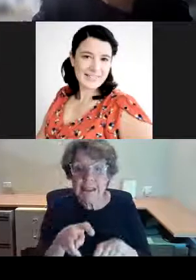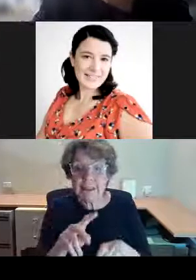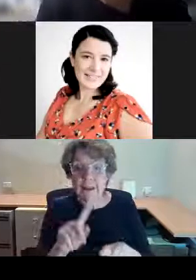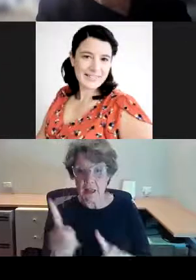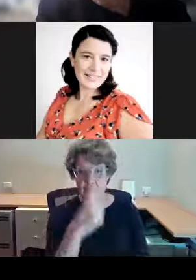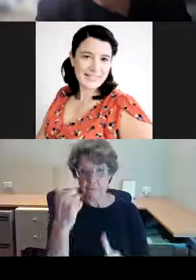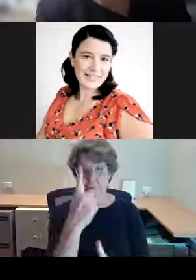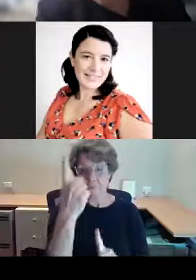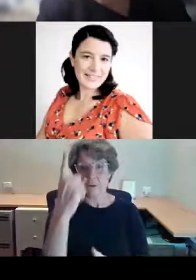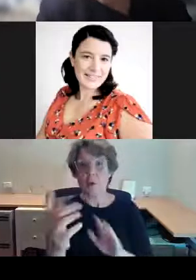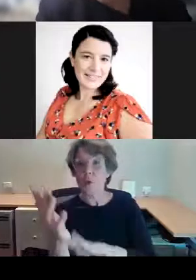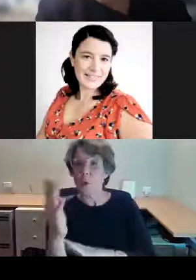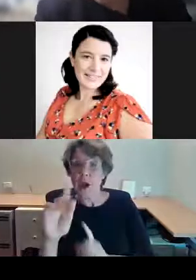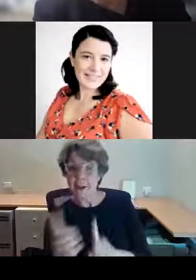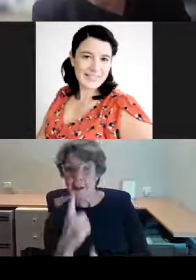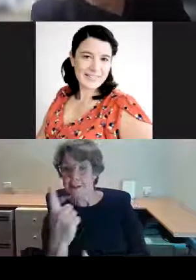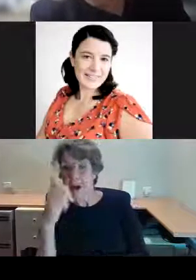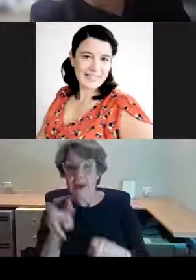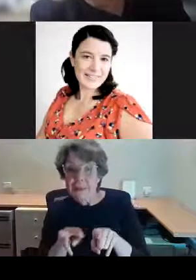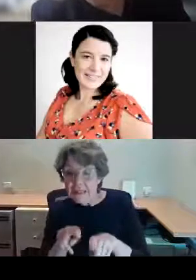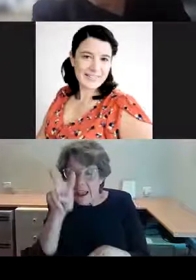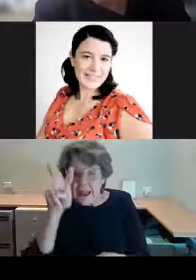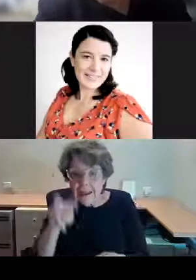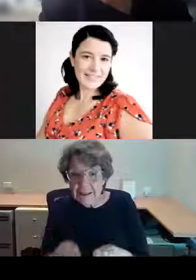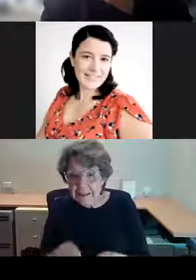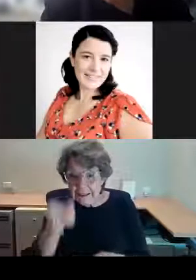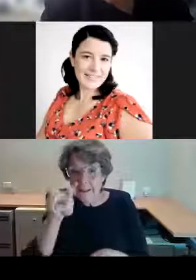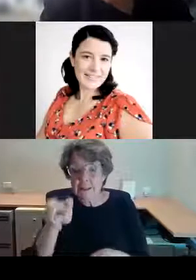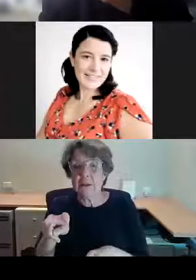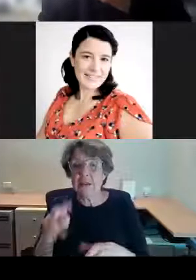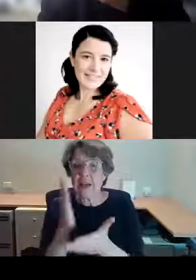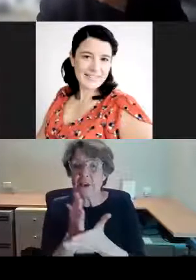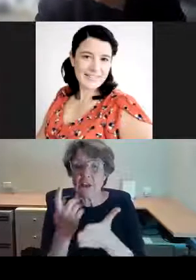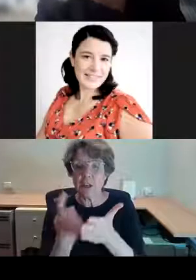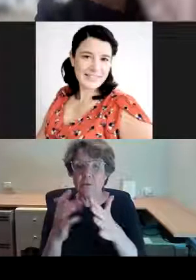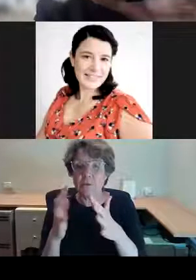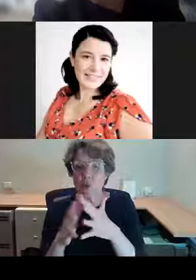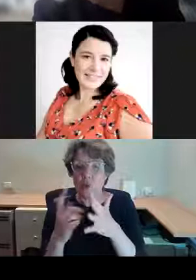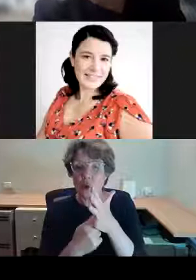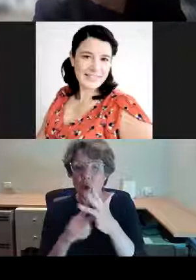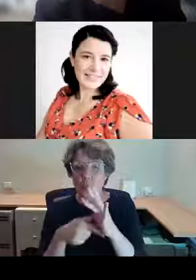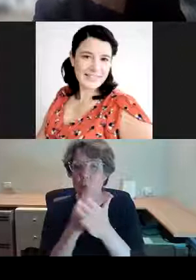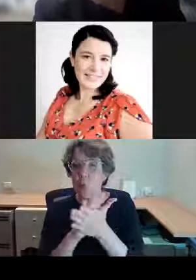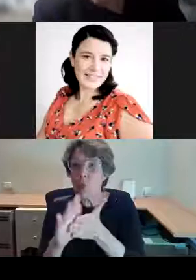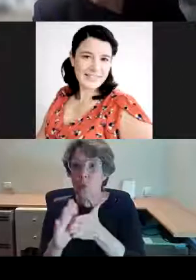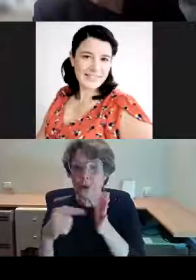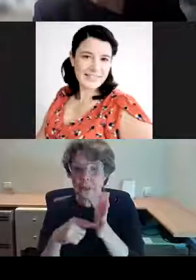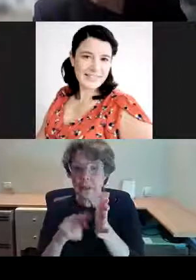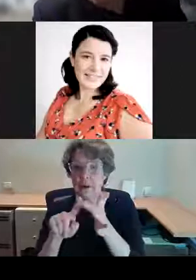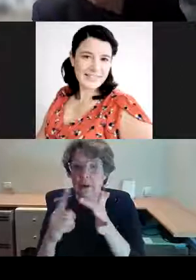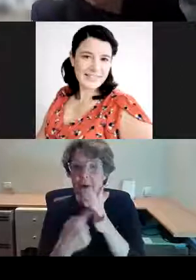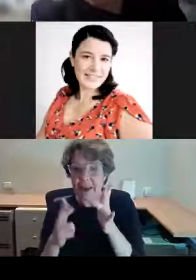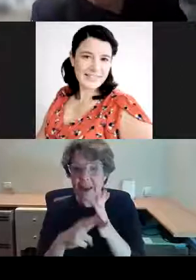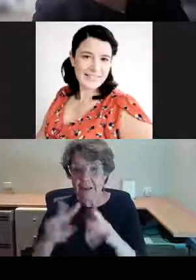in the photo of the right hand side, which provides access up onto the, there's a walkway around the central dome,